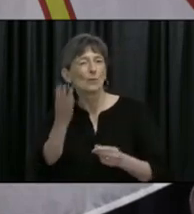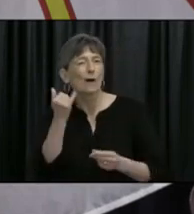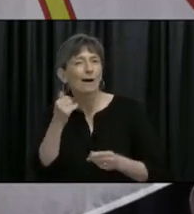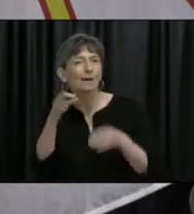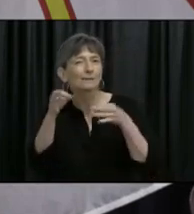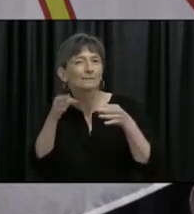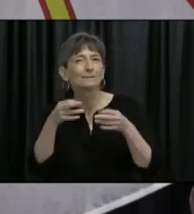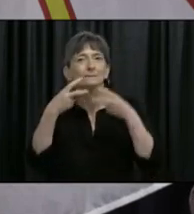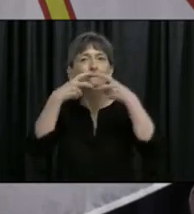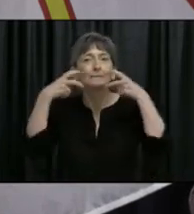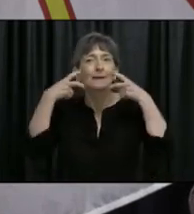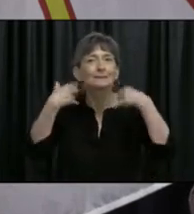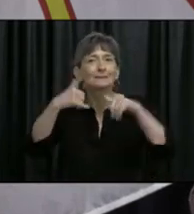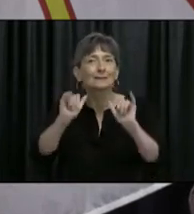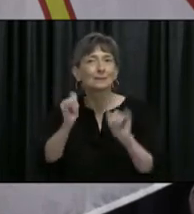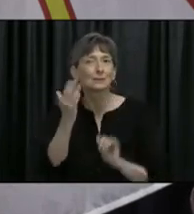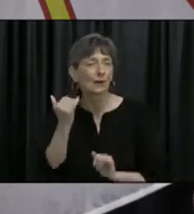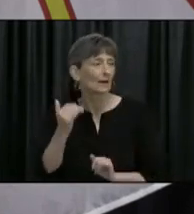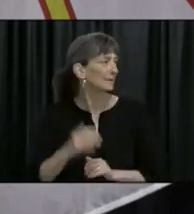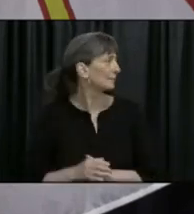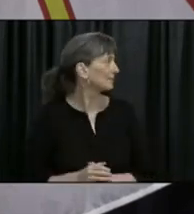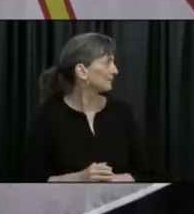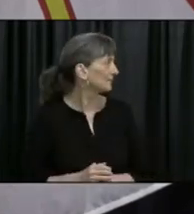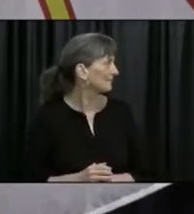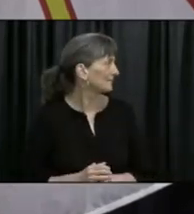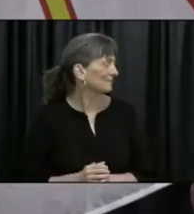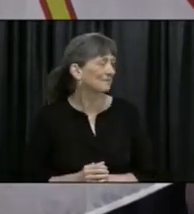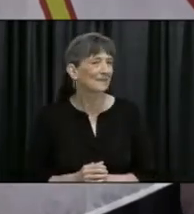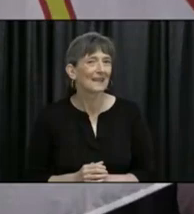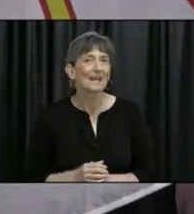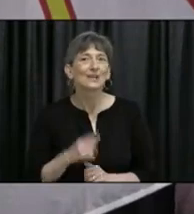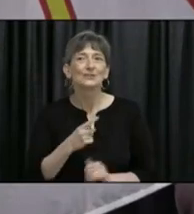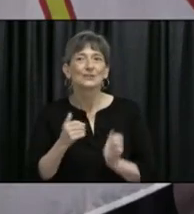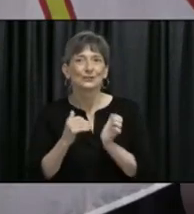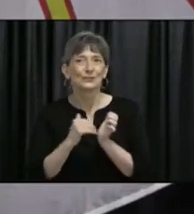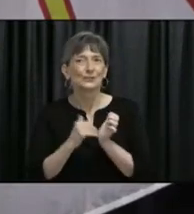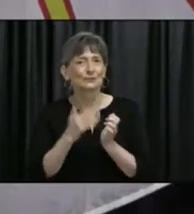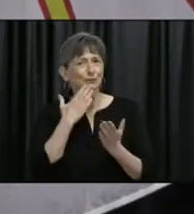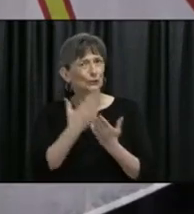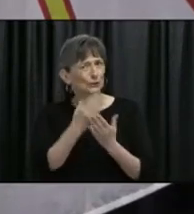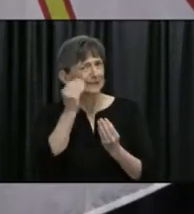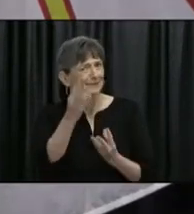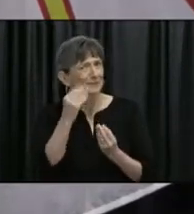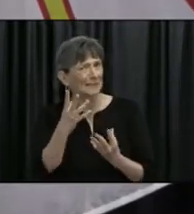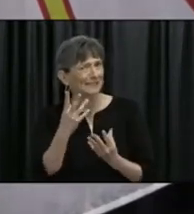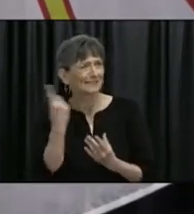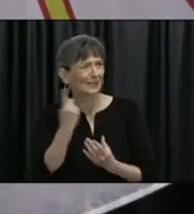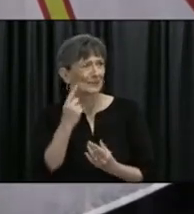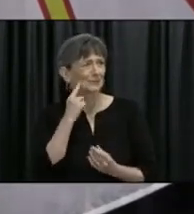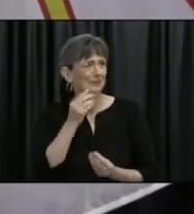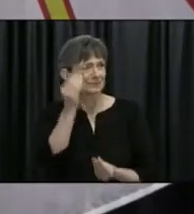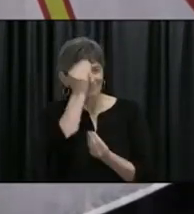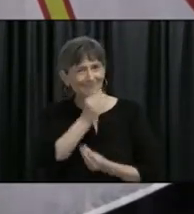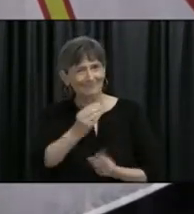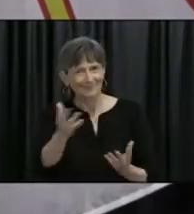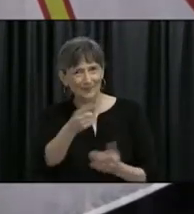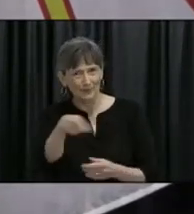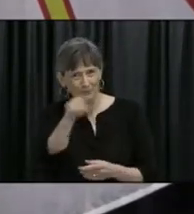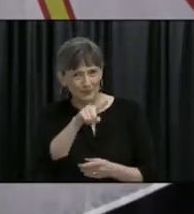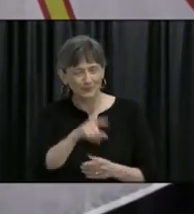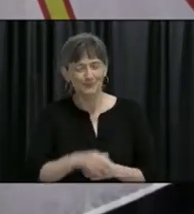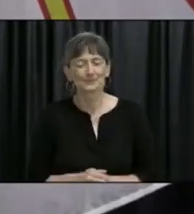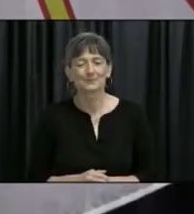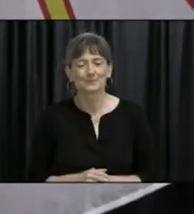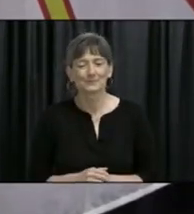mask. And Dr. Fitzgerald will have some useful, yet informative information, as always, to share with you about